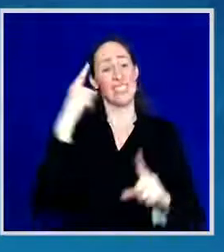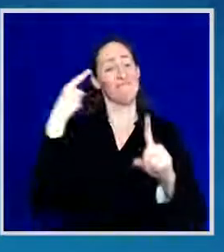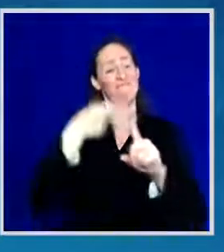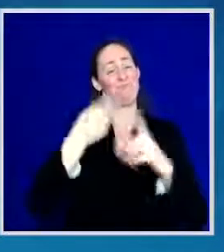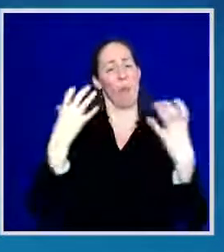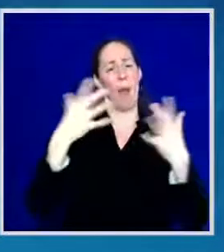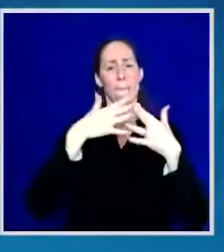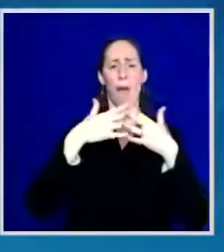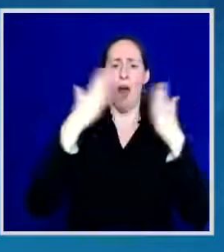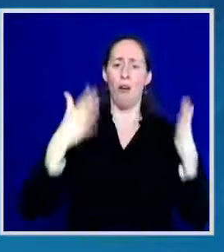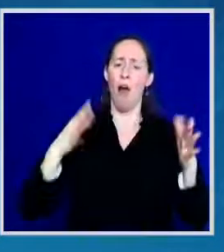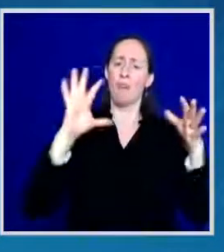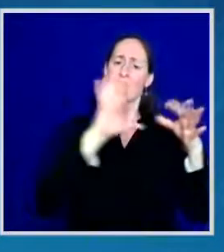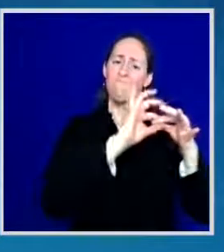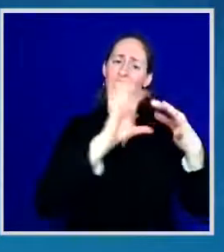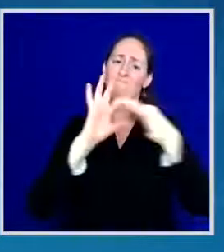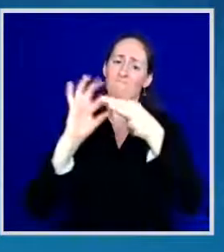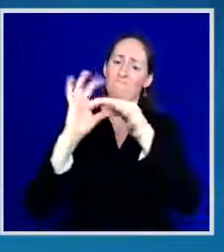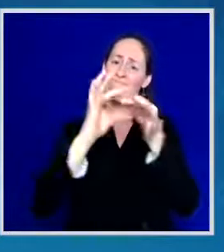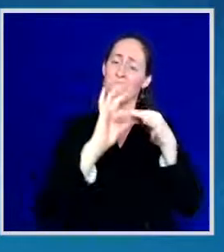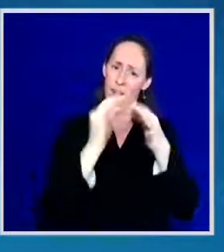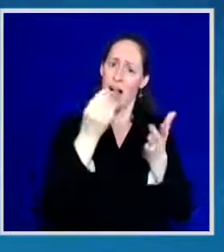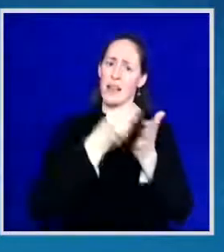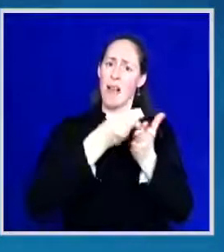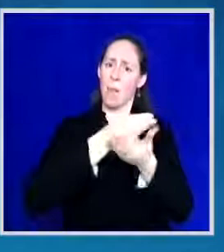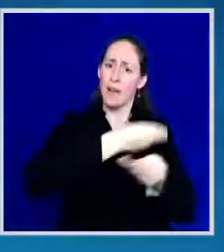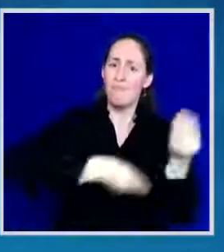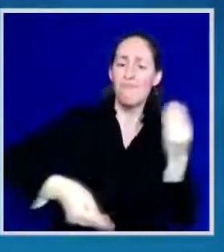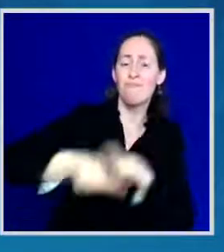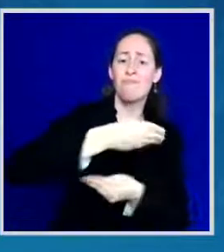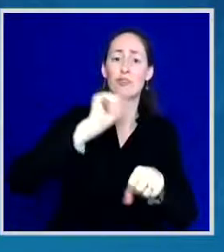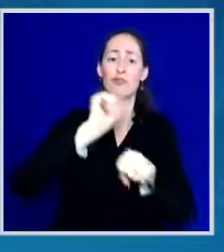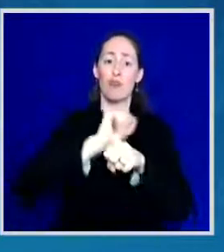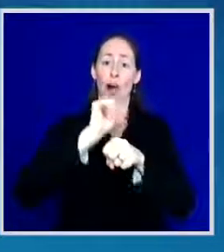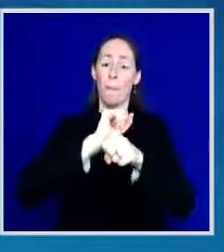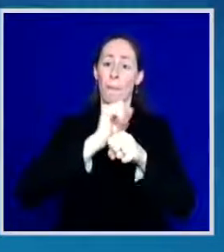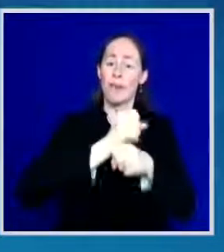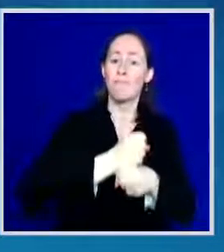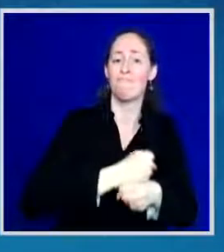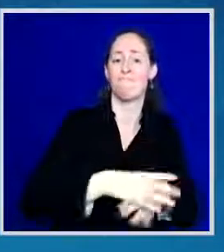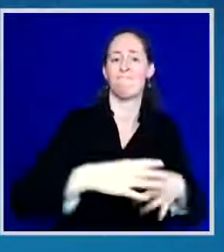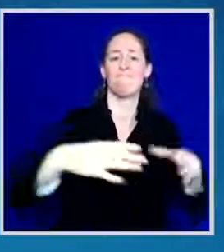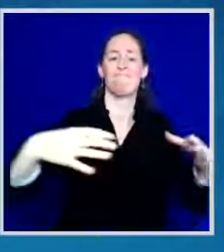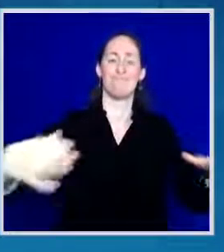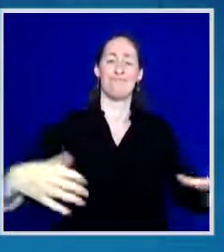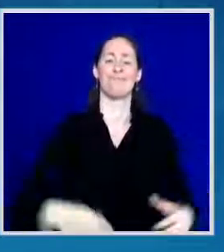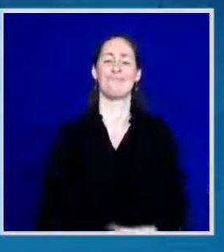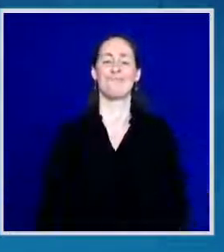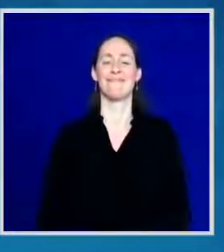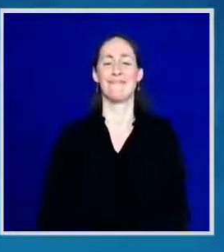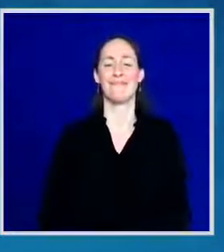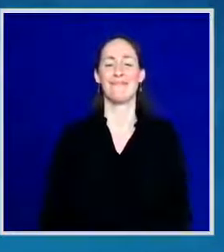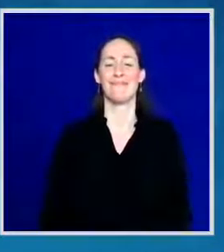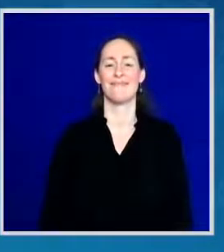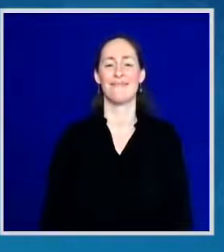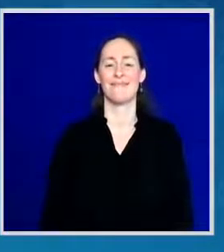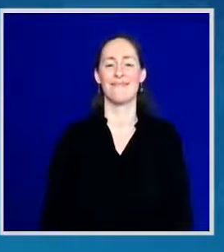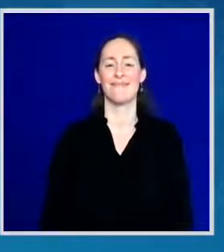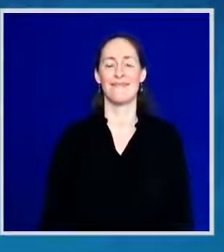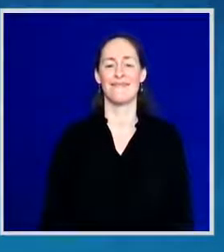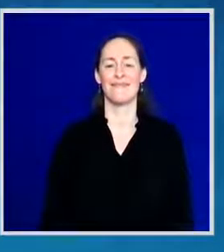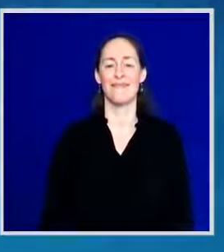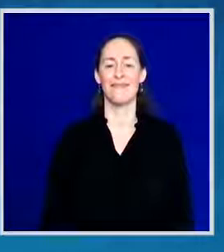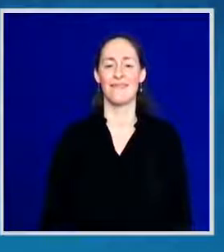opportunity. And at the same time, we build up our broadband infrastructure